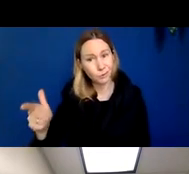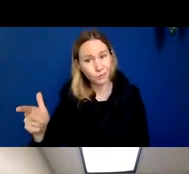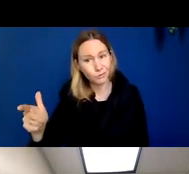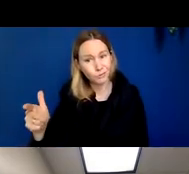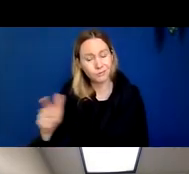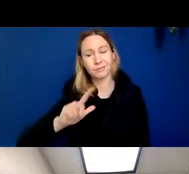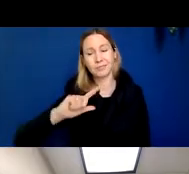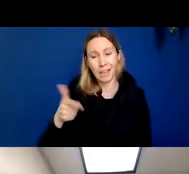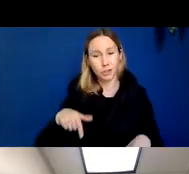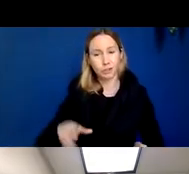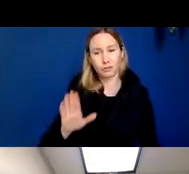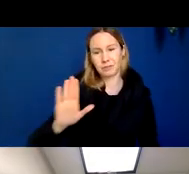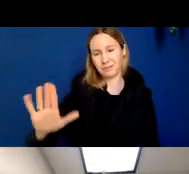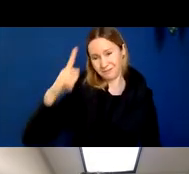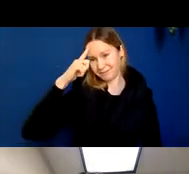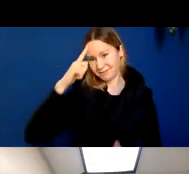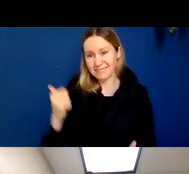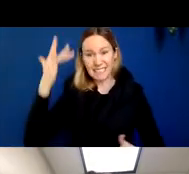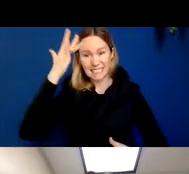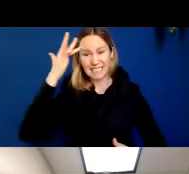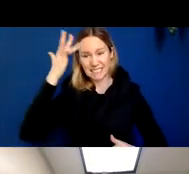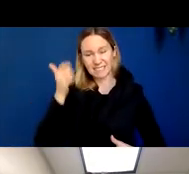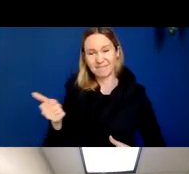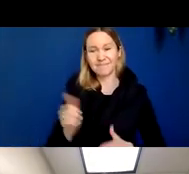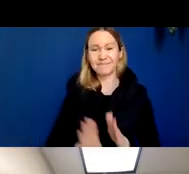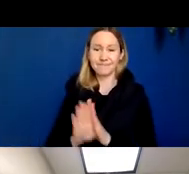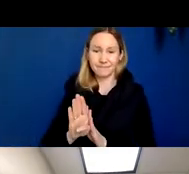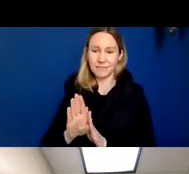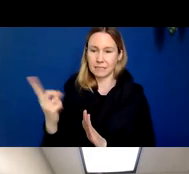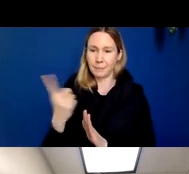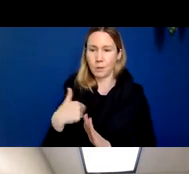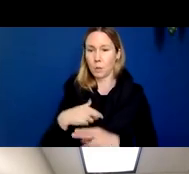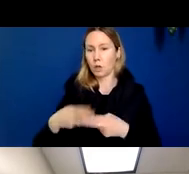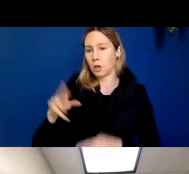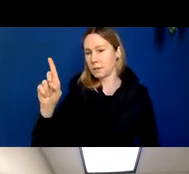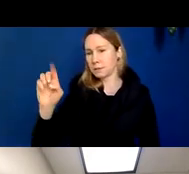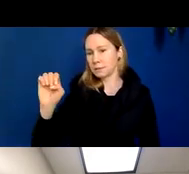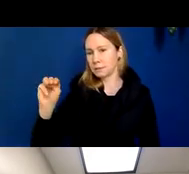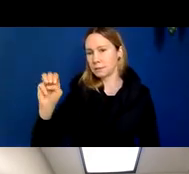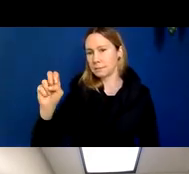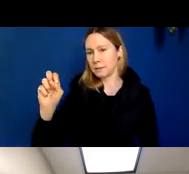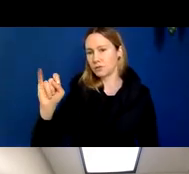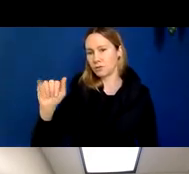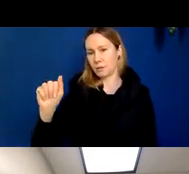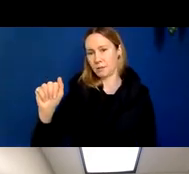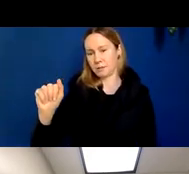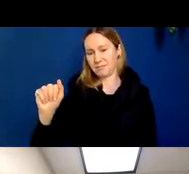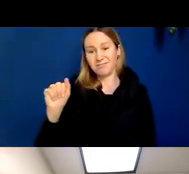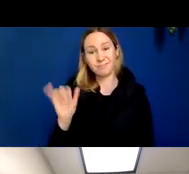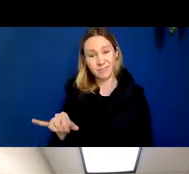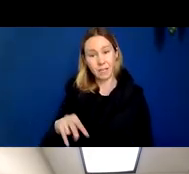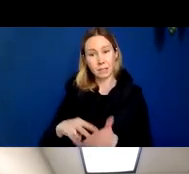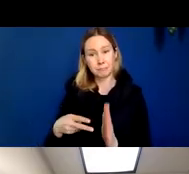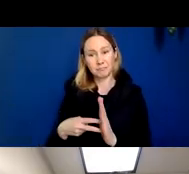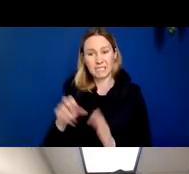the course of this neurodegenerative illness that the person develops something we call dementia, which is basically a state or a